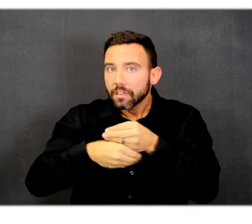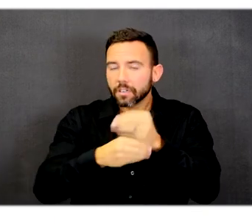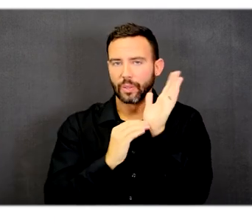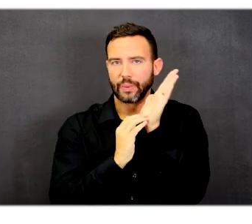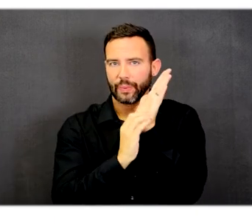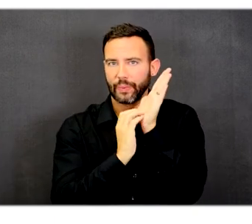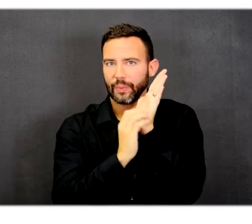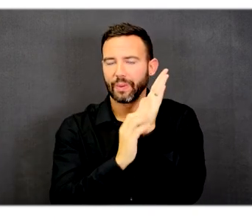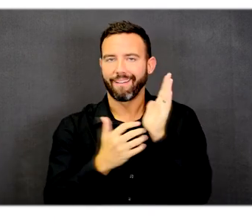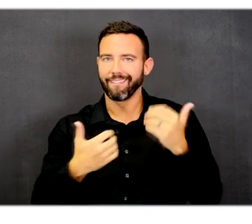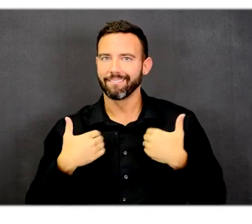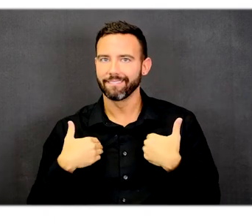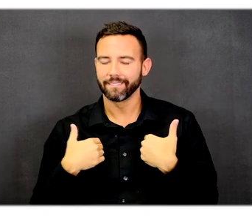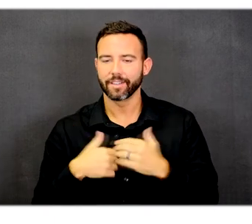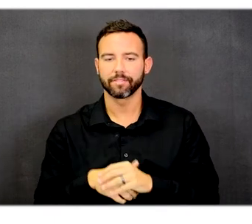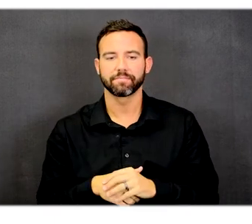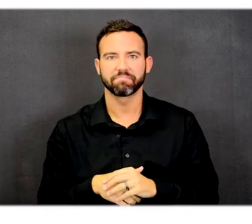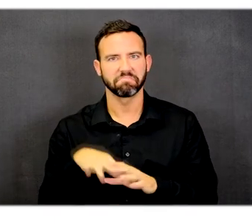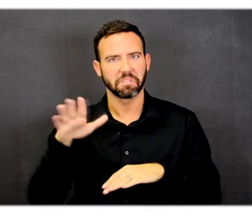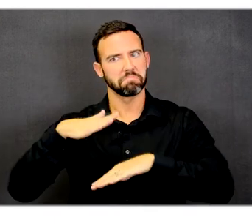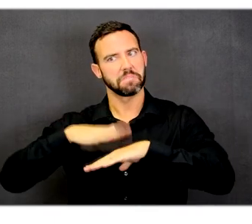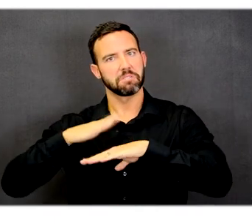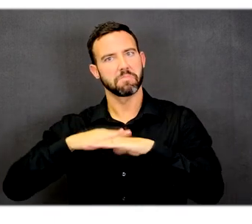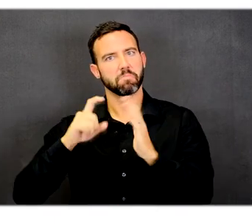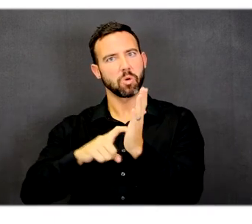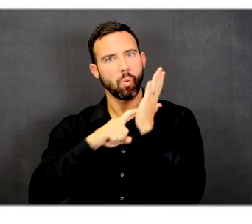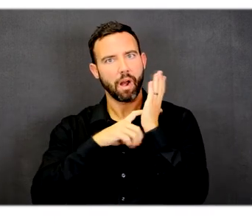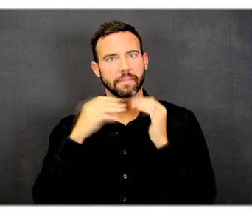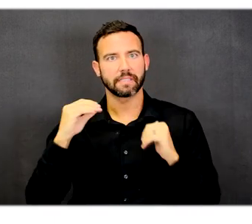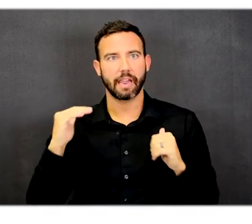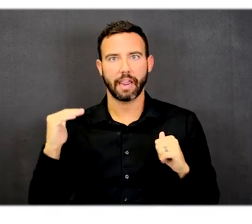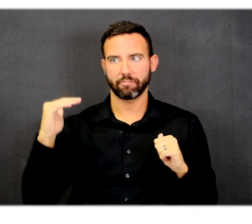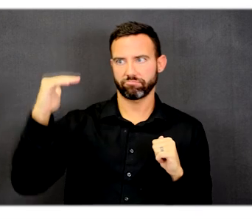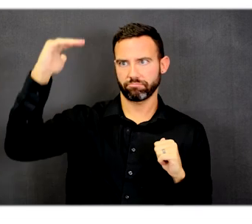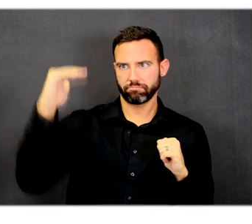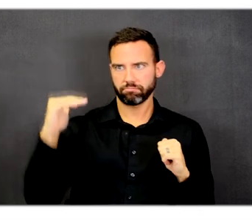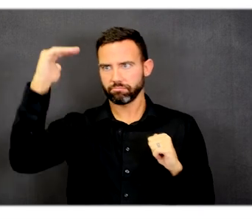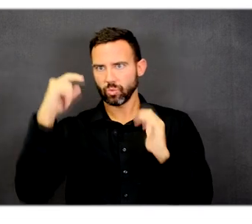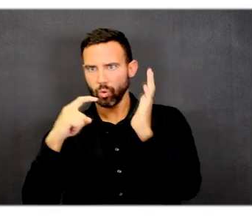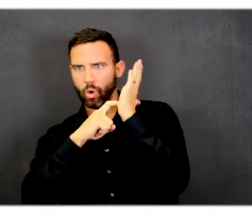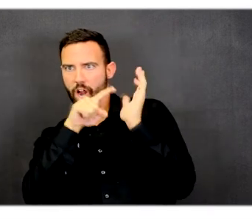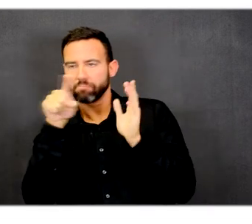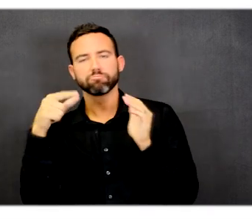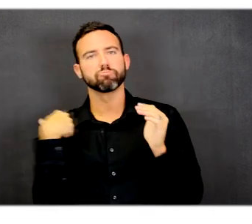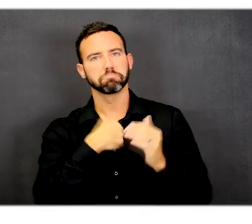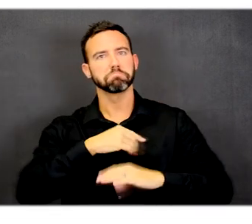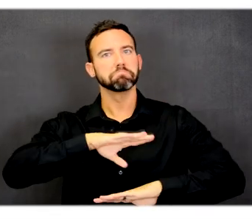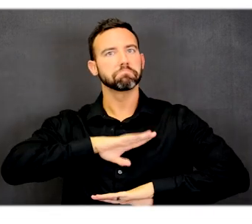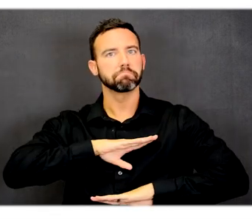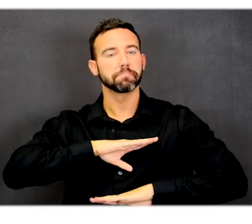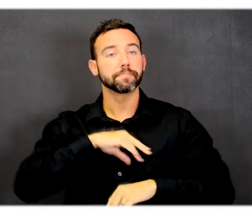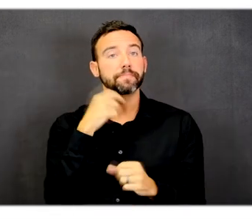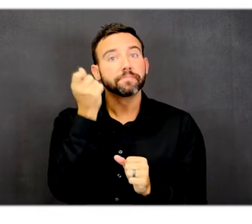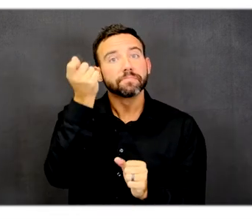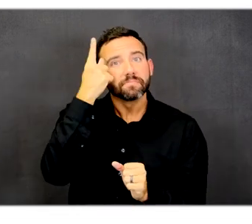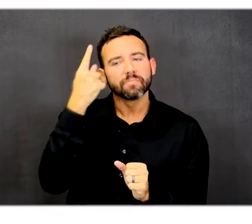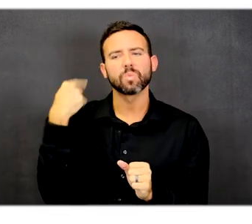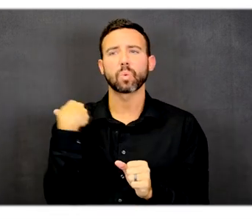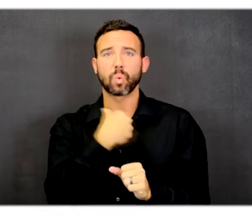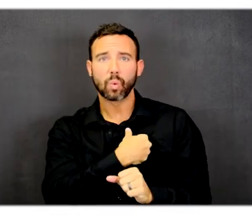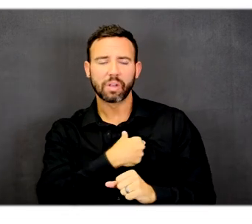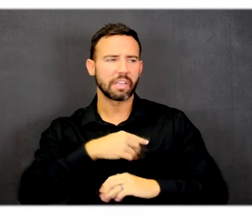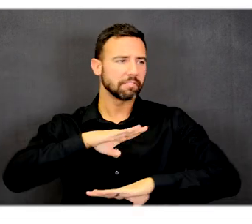reinforces the minimum requirements and other specific height requirements on the graphics. However, to go beyond the minimum